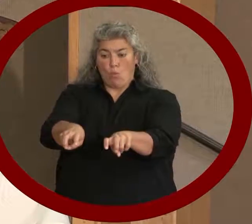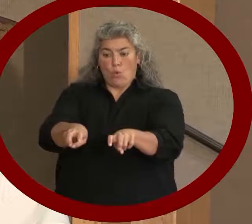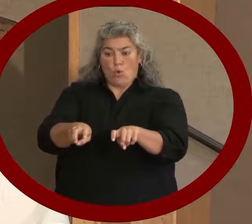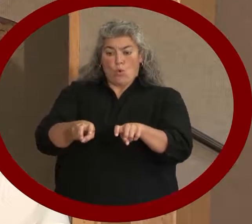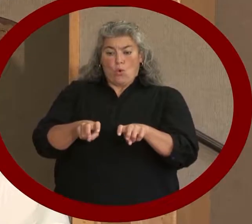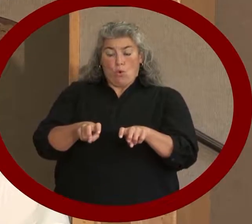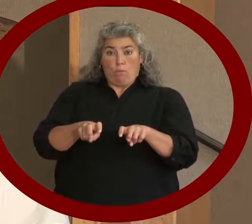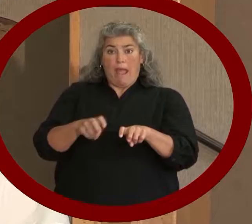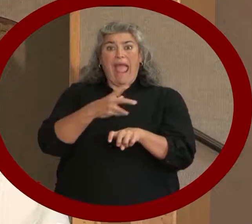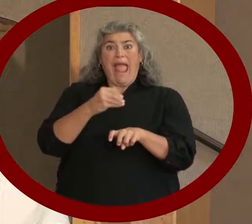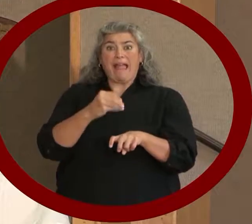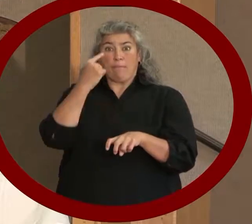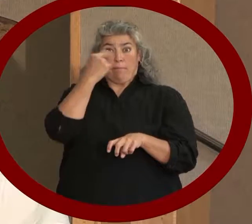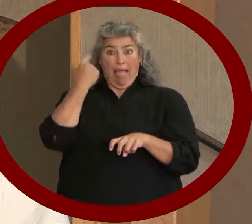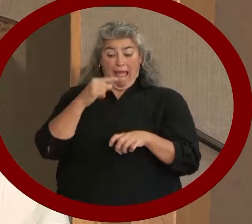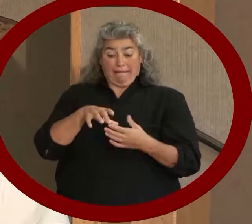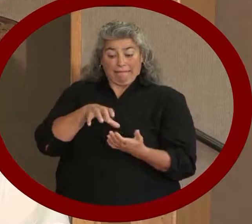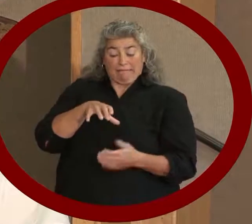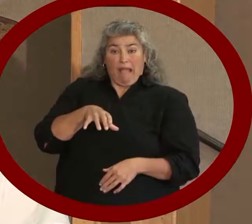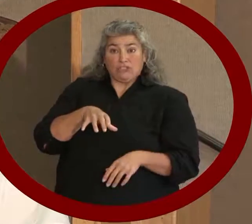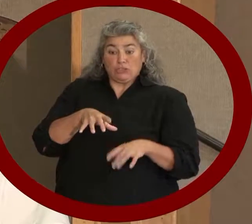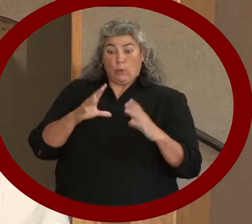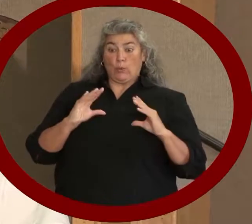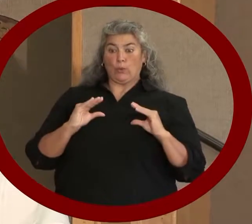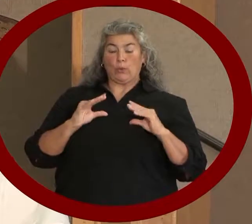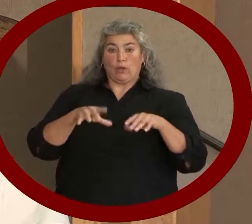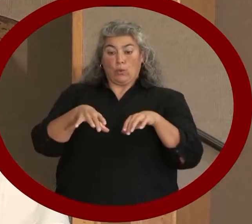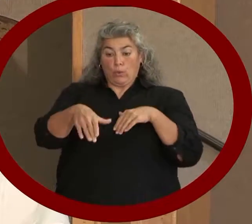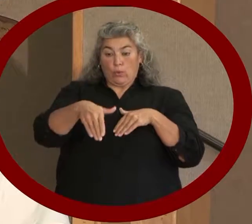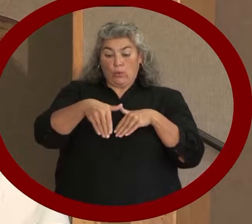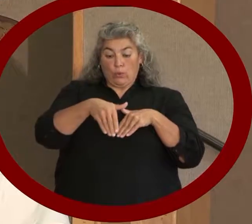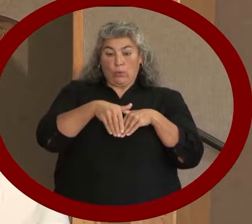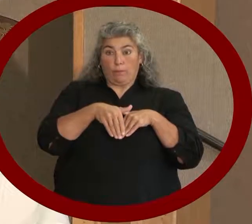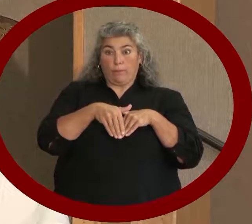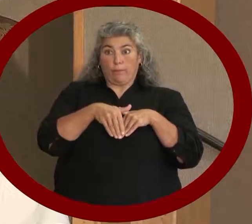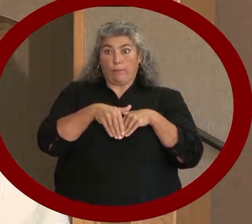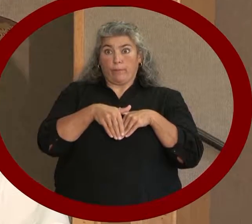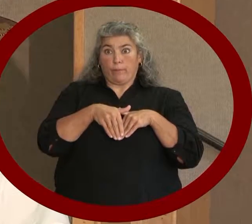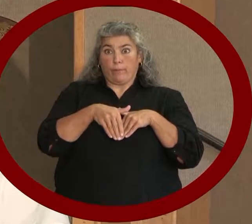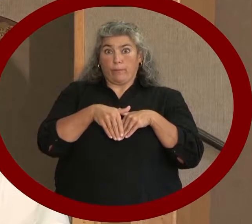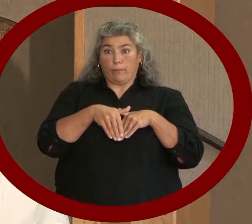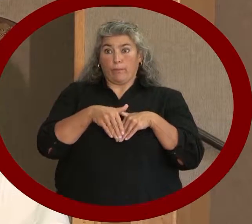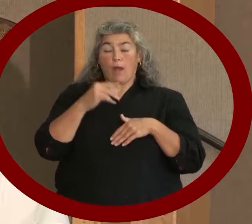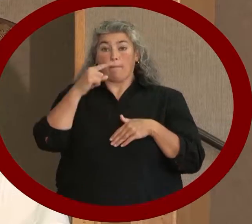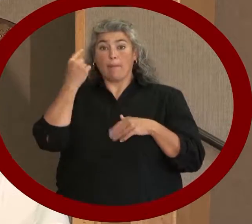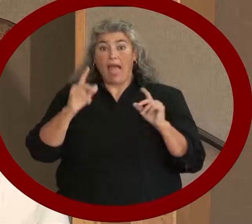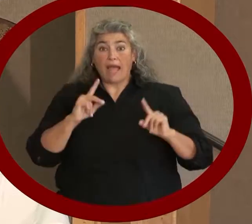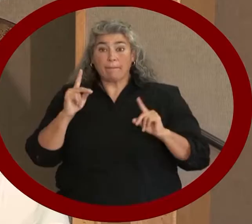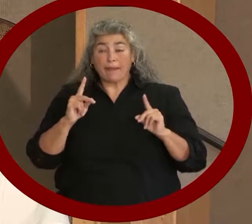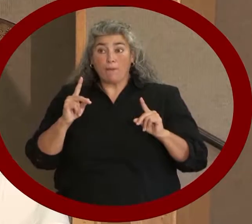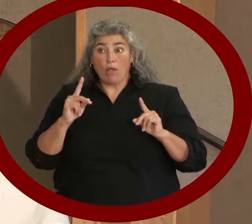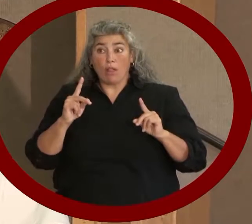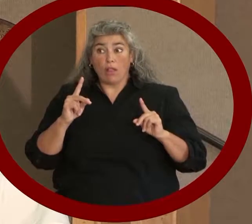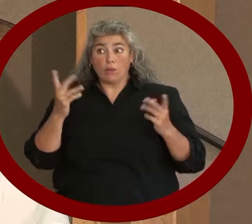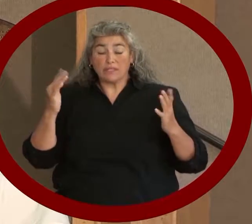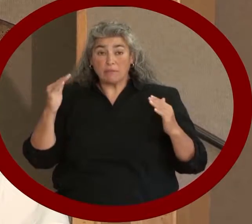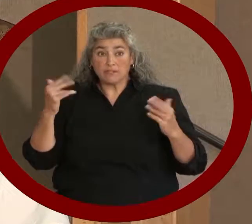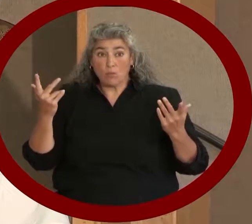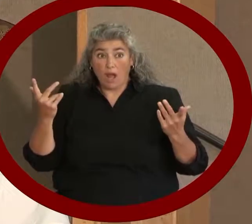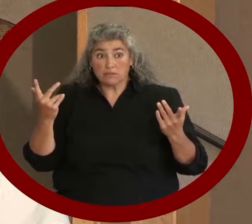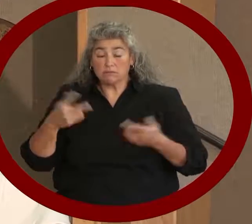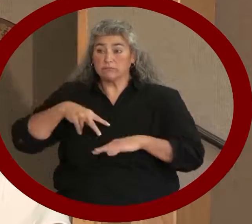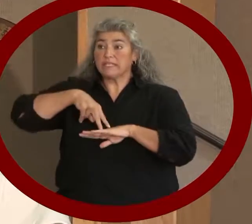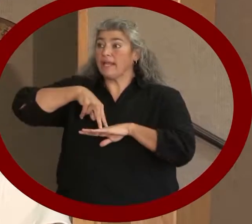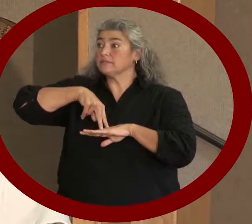on the black section, and then black people were expected to